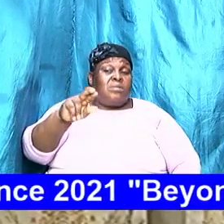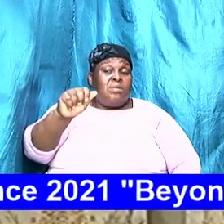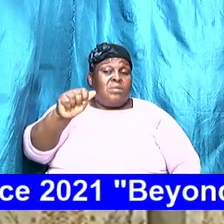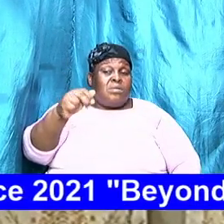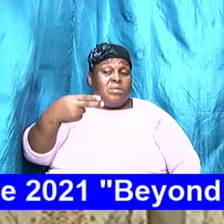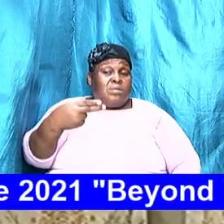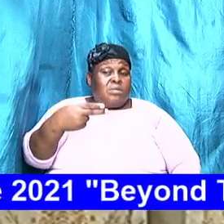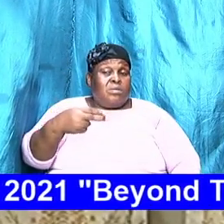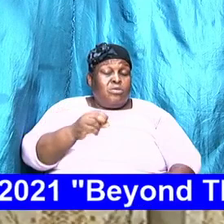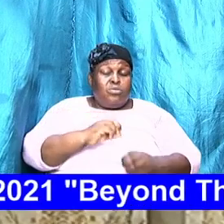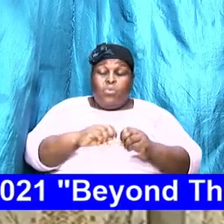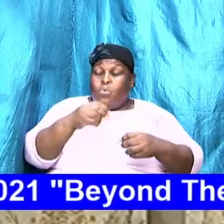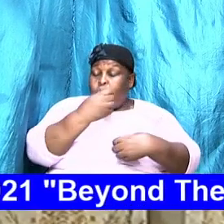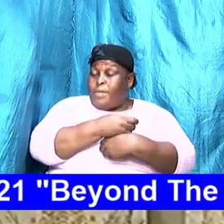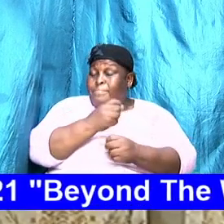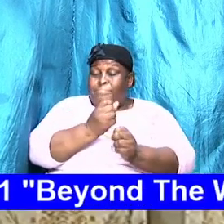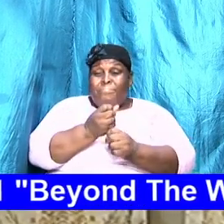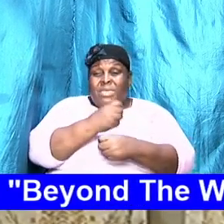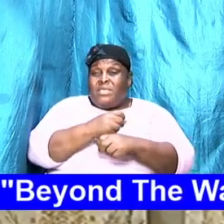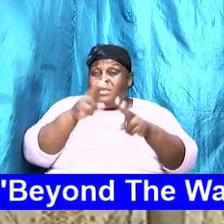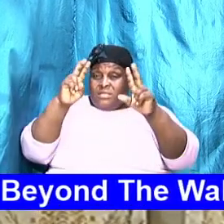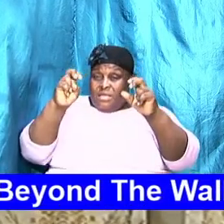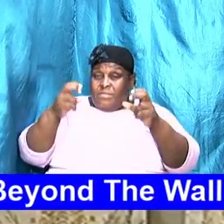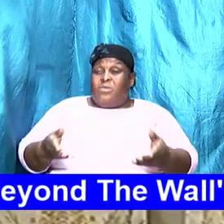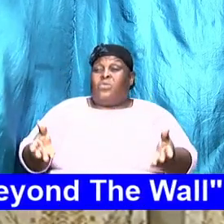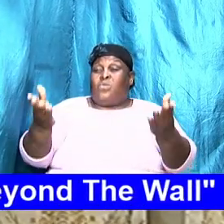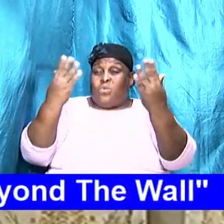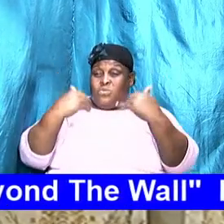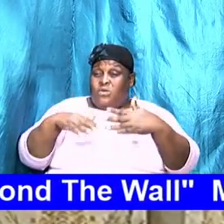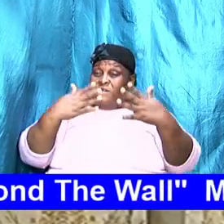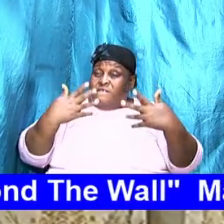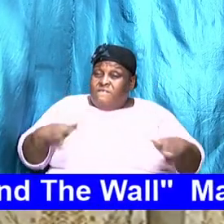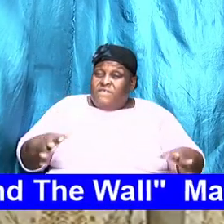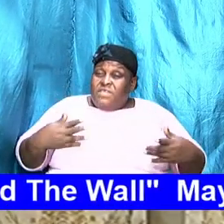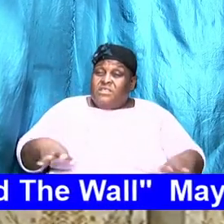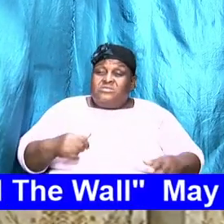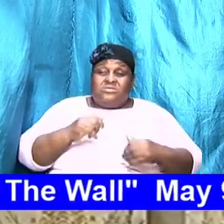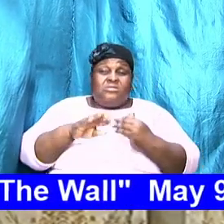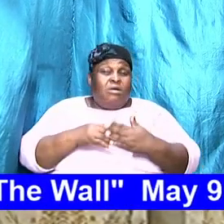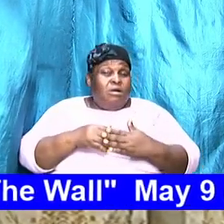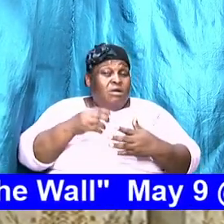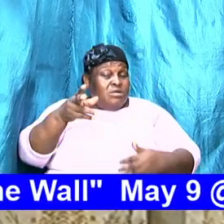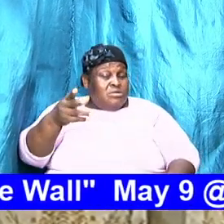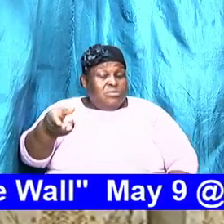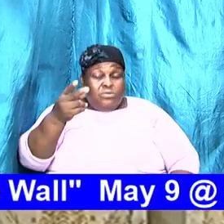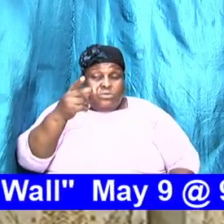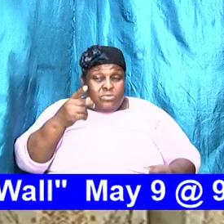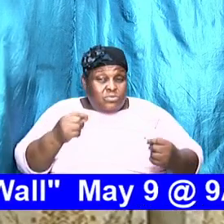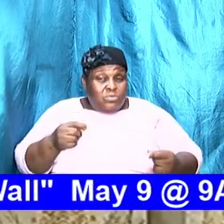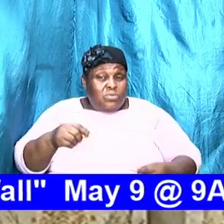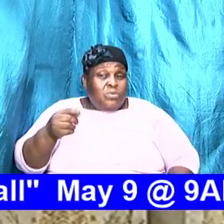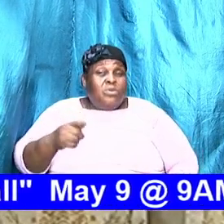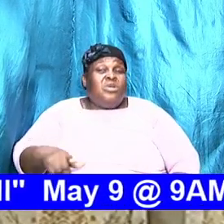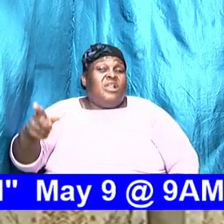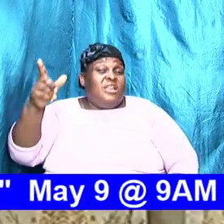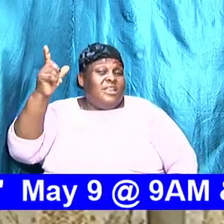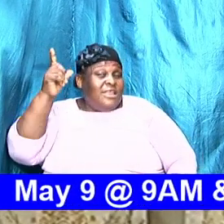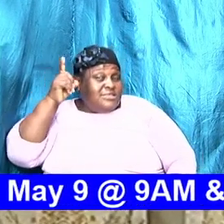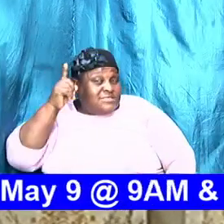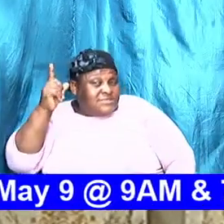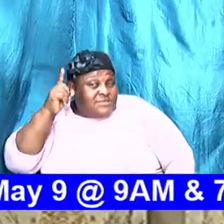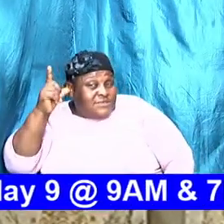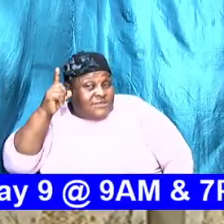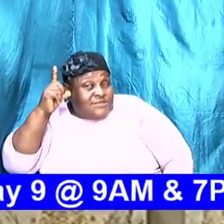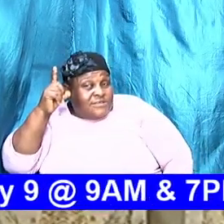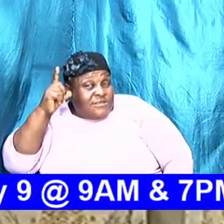to an end. And all that we did was listen and say, Yes, I didn't know this. And I didn't know that. I learned something new. This is not